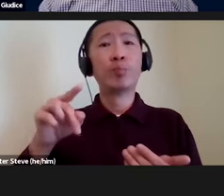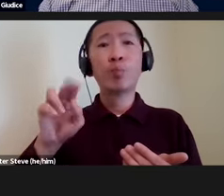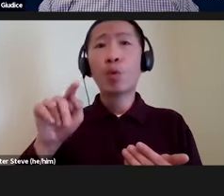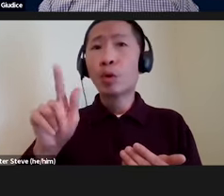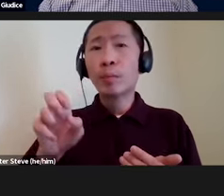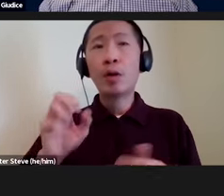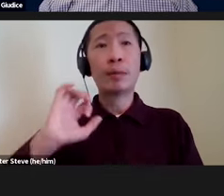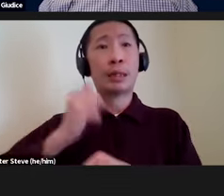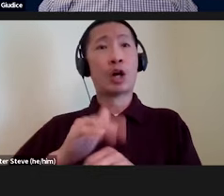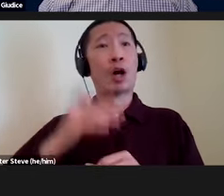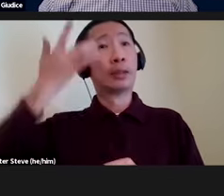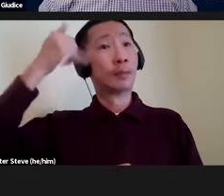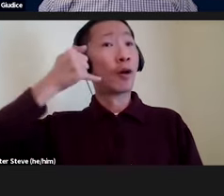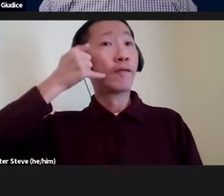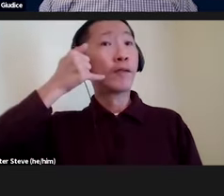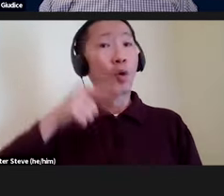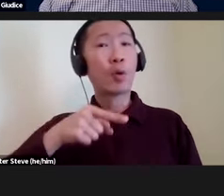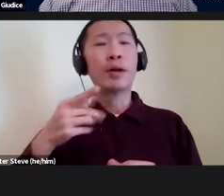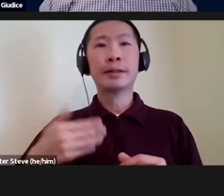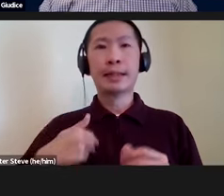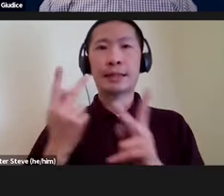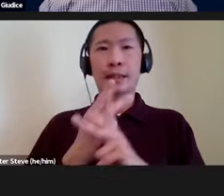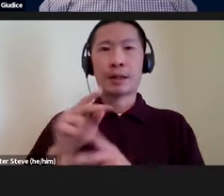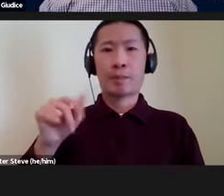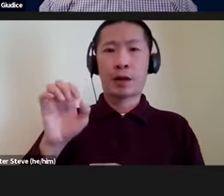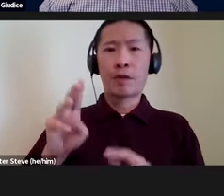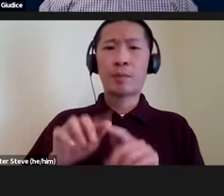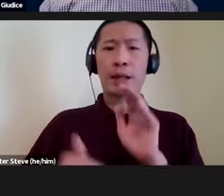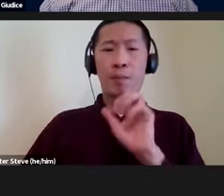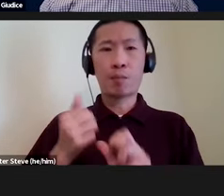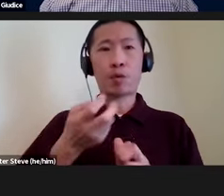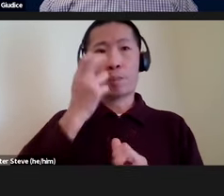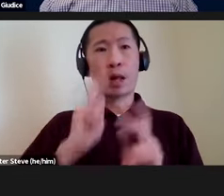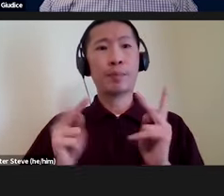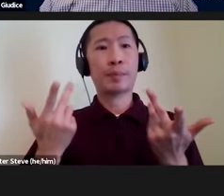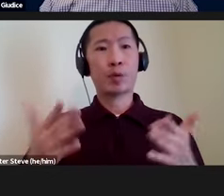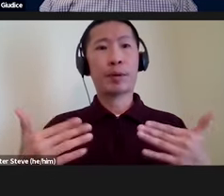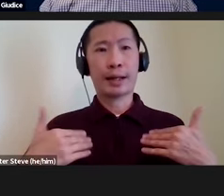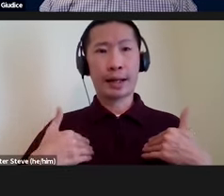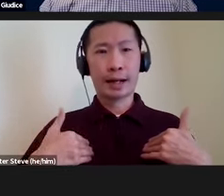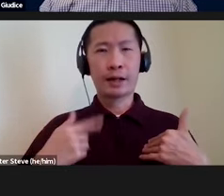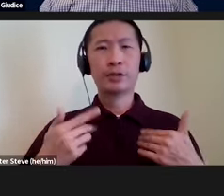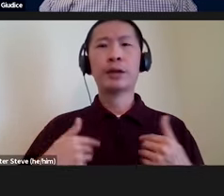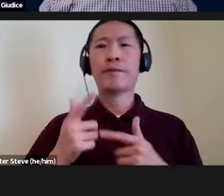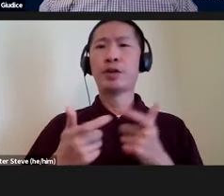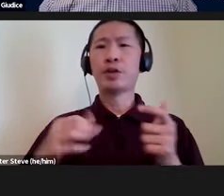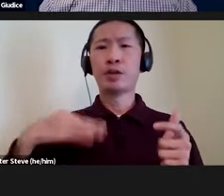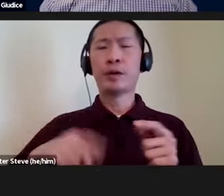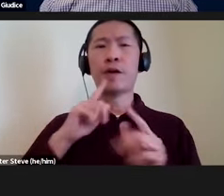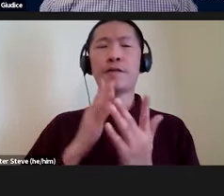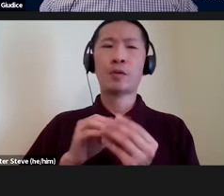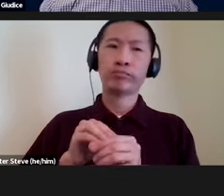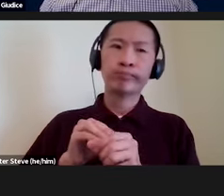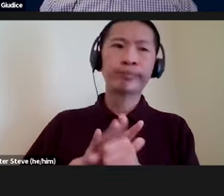smartphone, which is a computational platform that 80 to 90% of blind people already own. So, there's a huge benefit for penetration